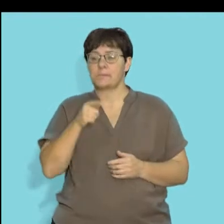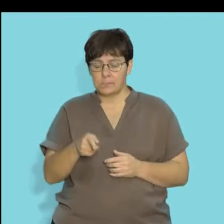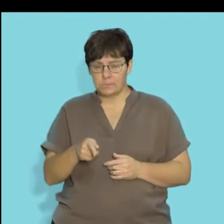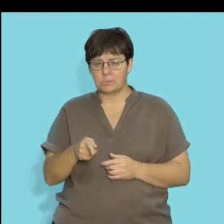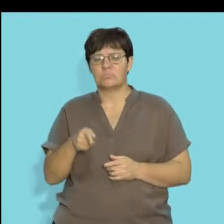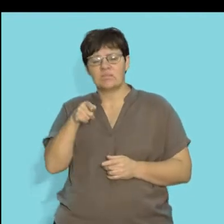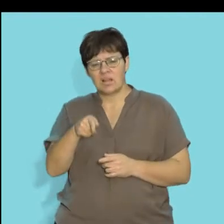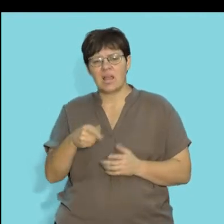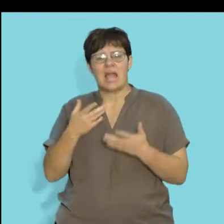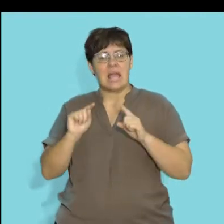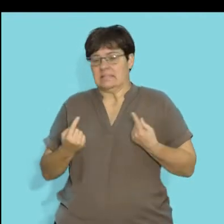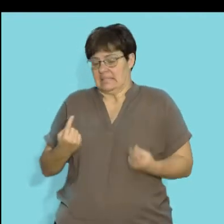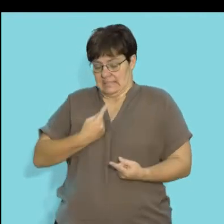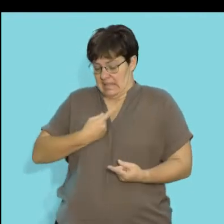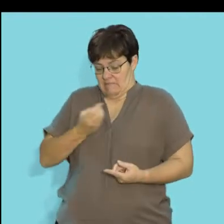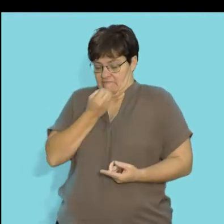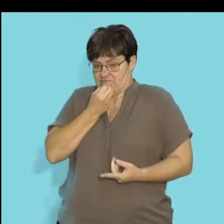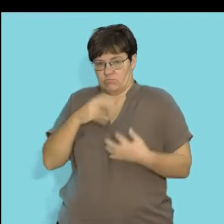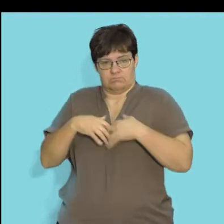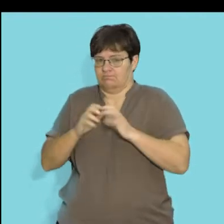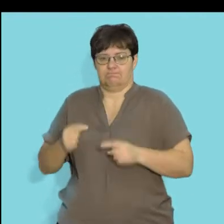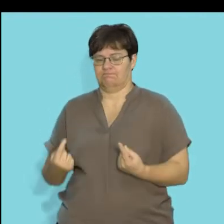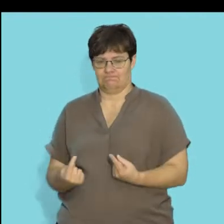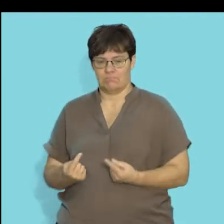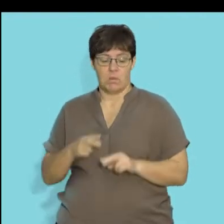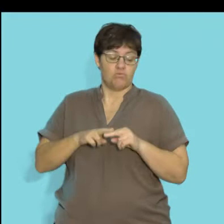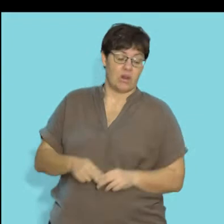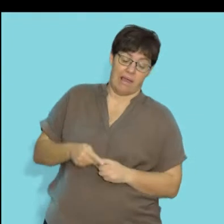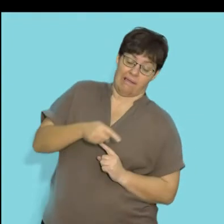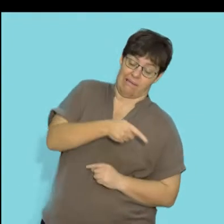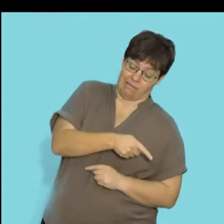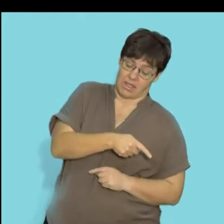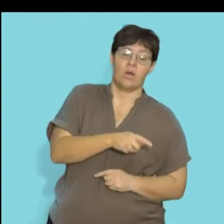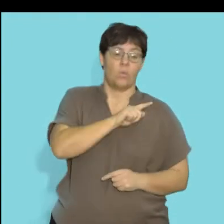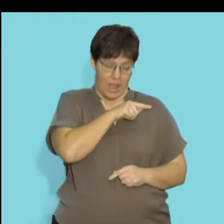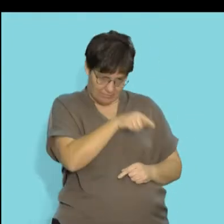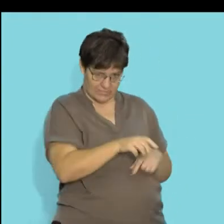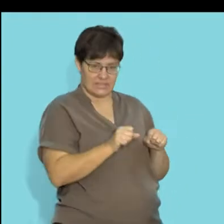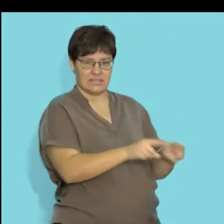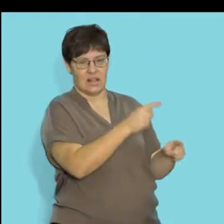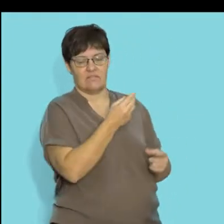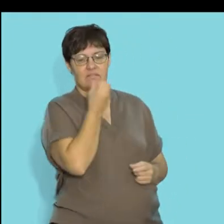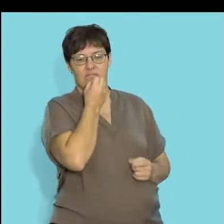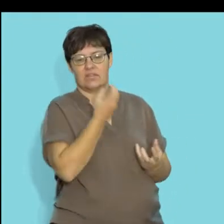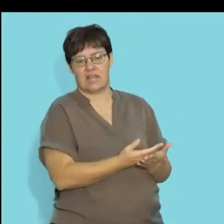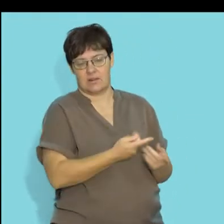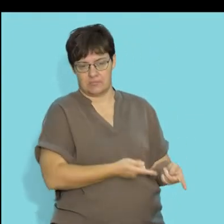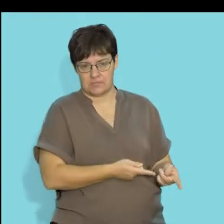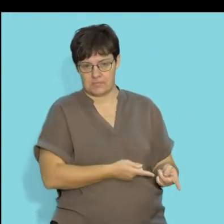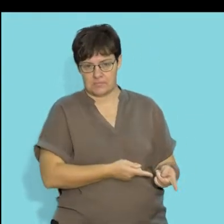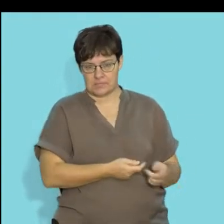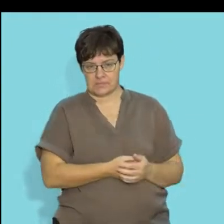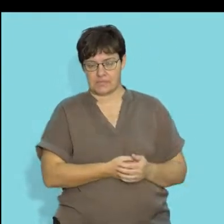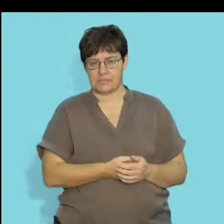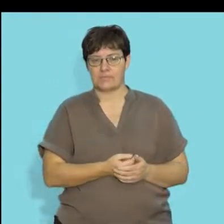Consumers, again, are organisms that cannot manufacture their own food, and they rely on energy from the food that they eat.